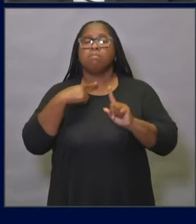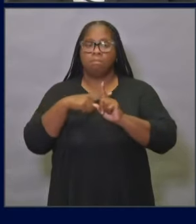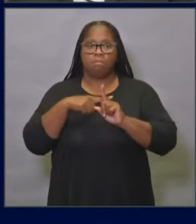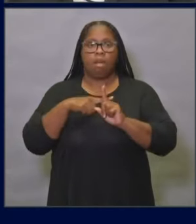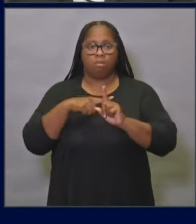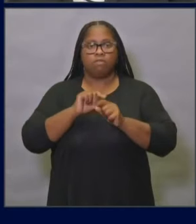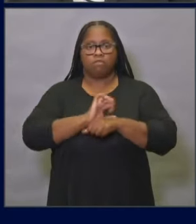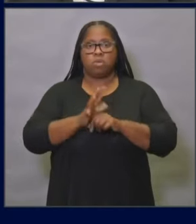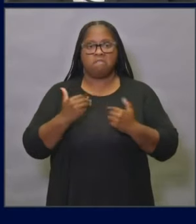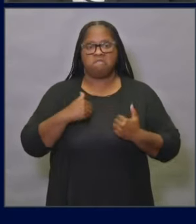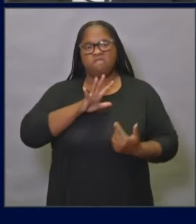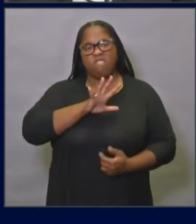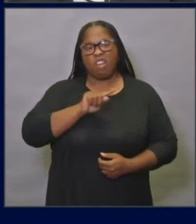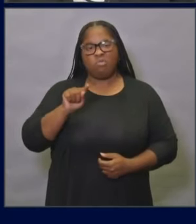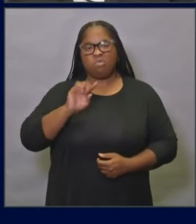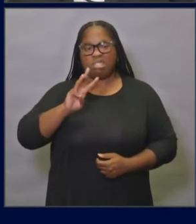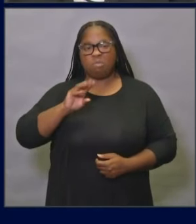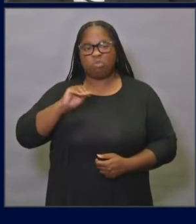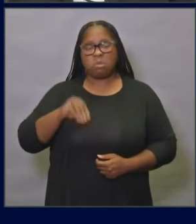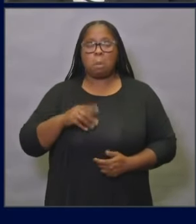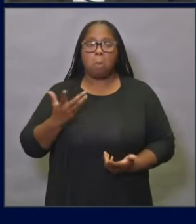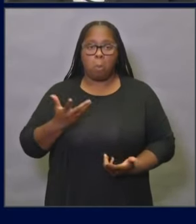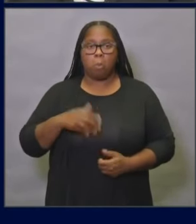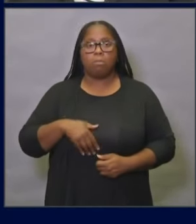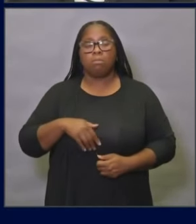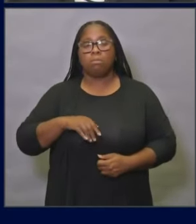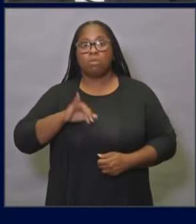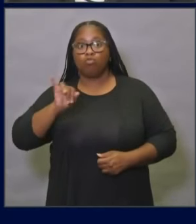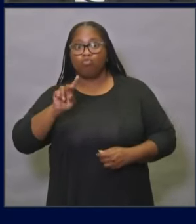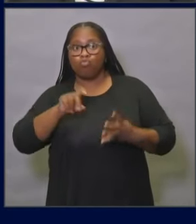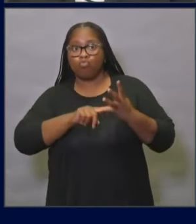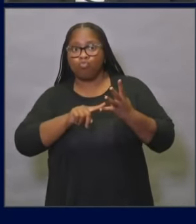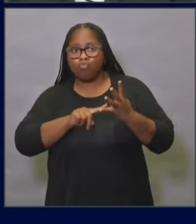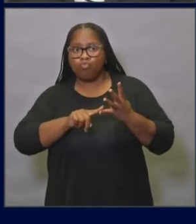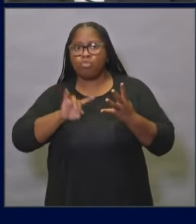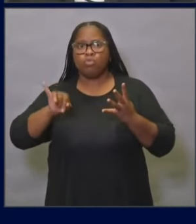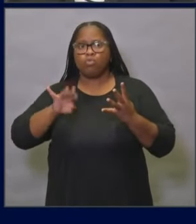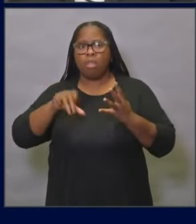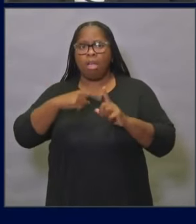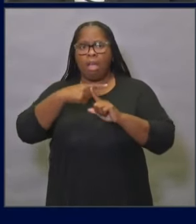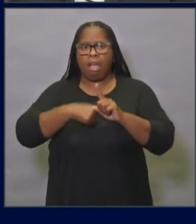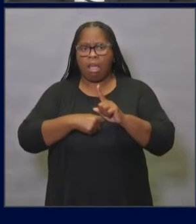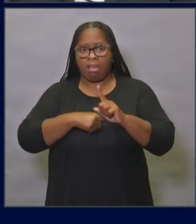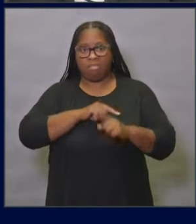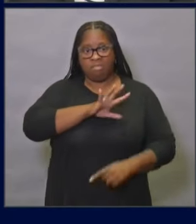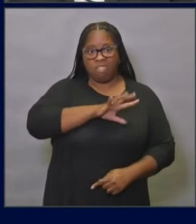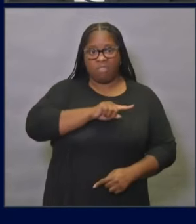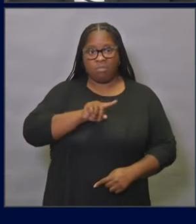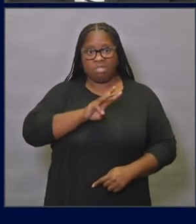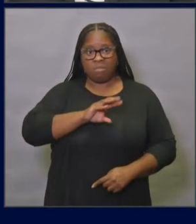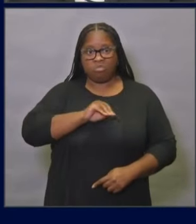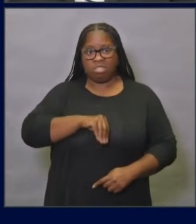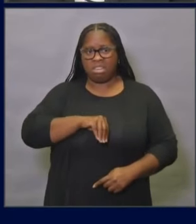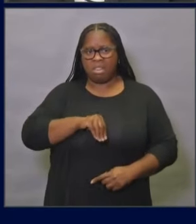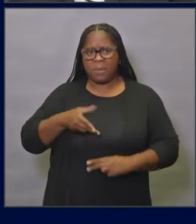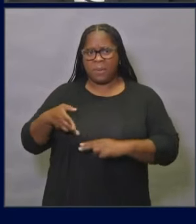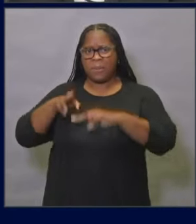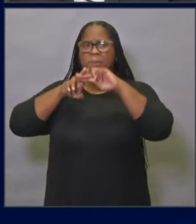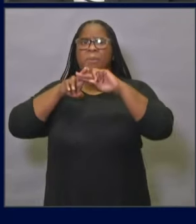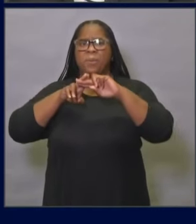But starting in late June and through the month of July, we saw this rate increase to between 8% and 9%.